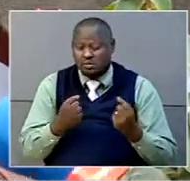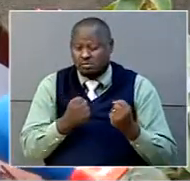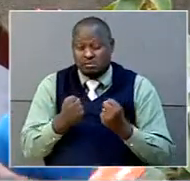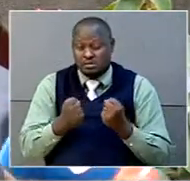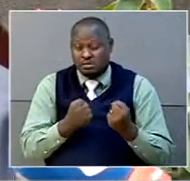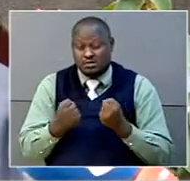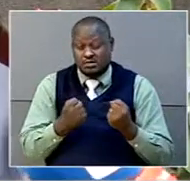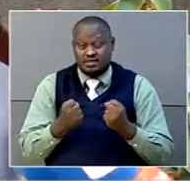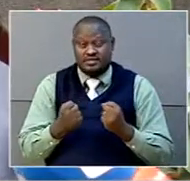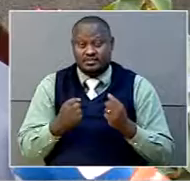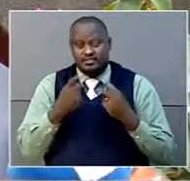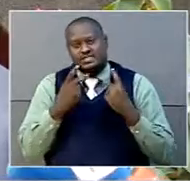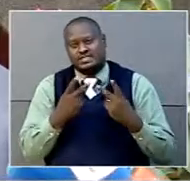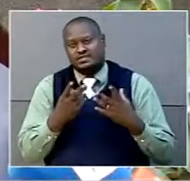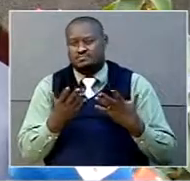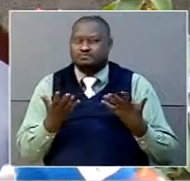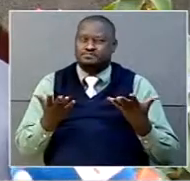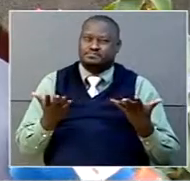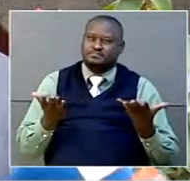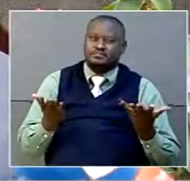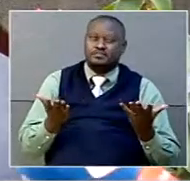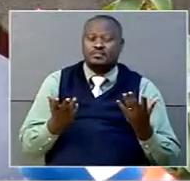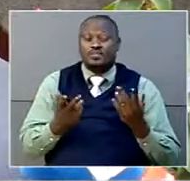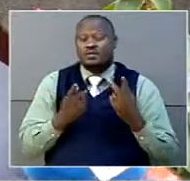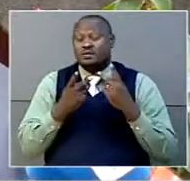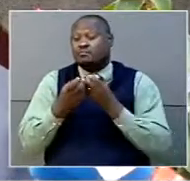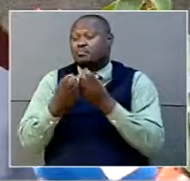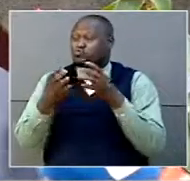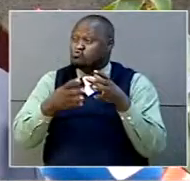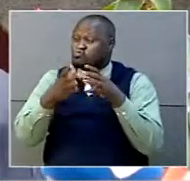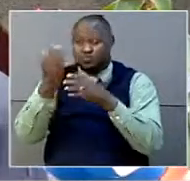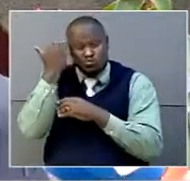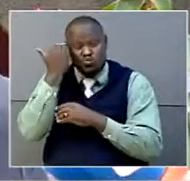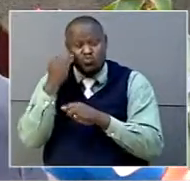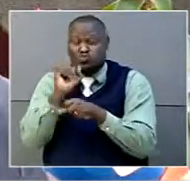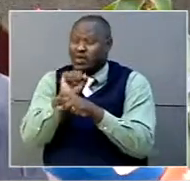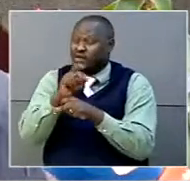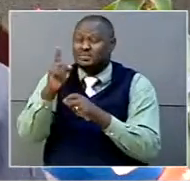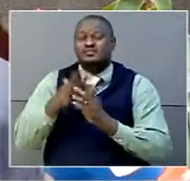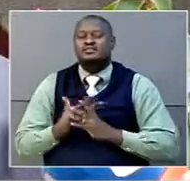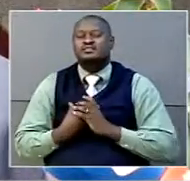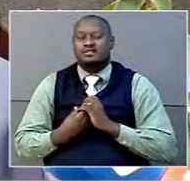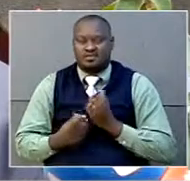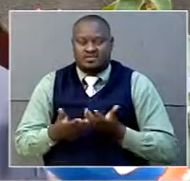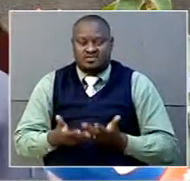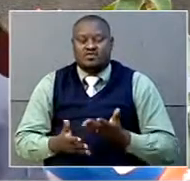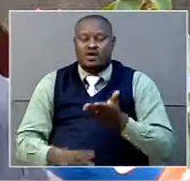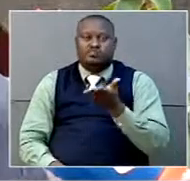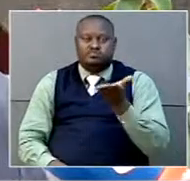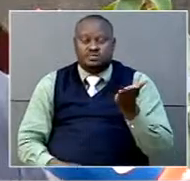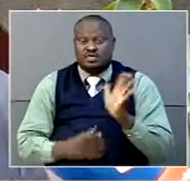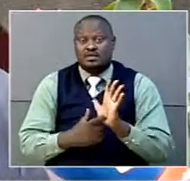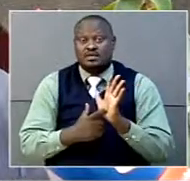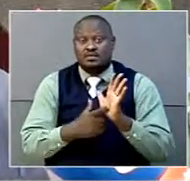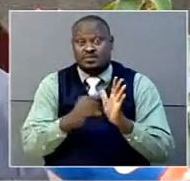organizes most judicial officers. So when it comes to giving them guidance,